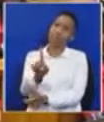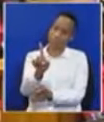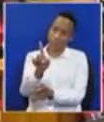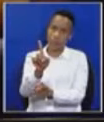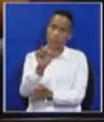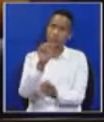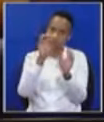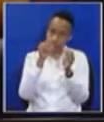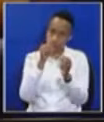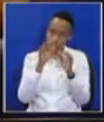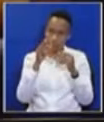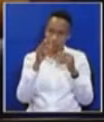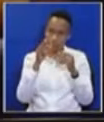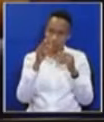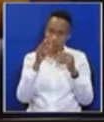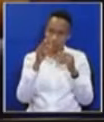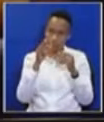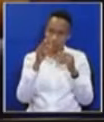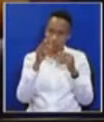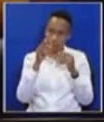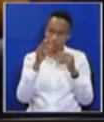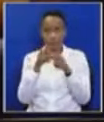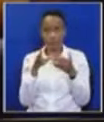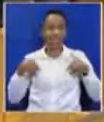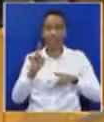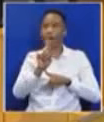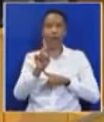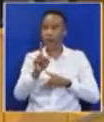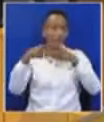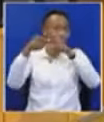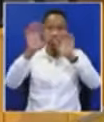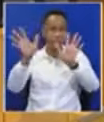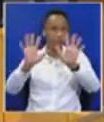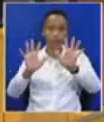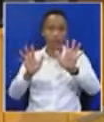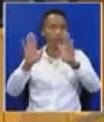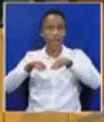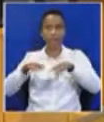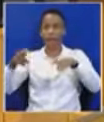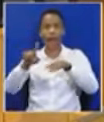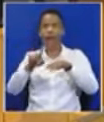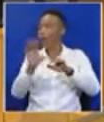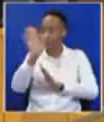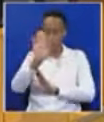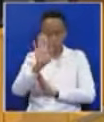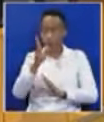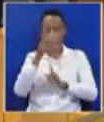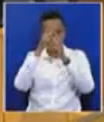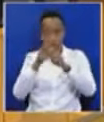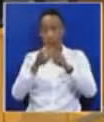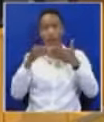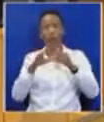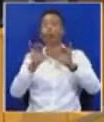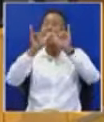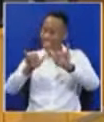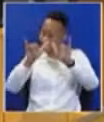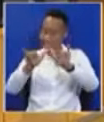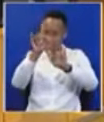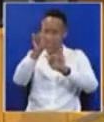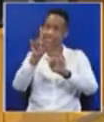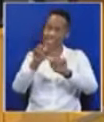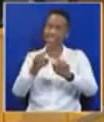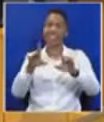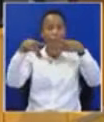your seat, honorable member. Honorable member, you must withdraw that remark. Honorable member. Wait, chairperson. Just chill. Don't be